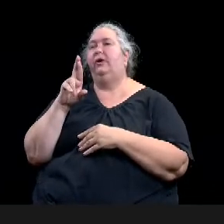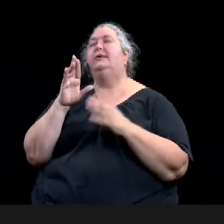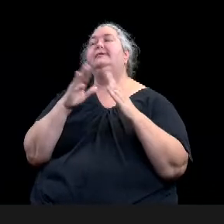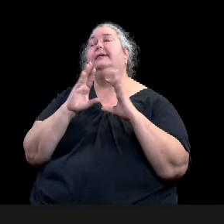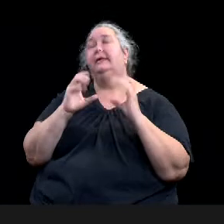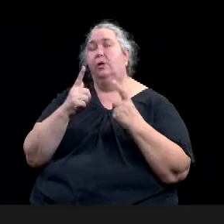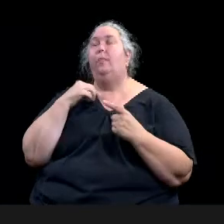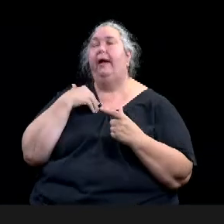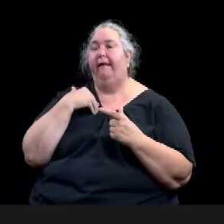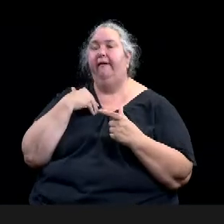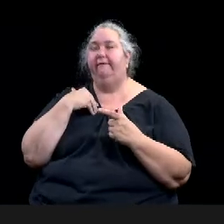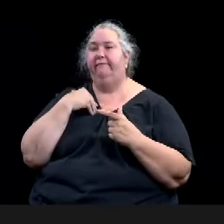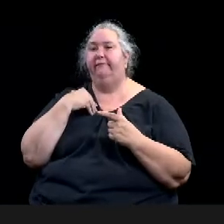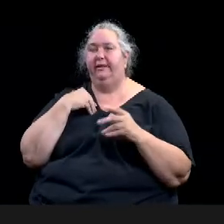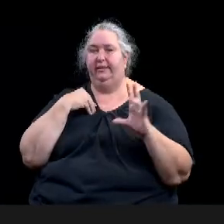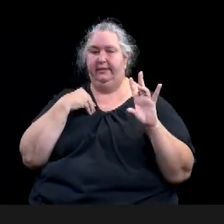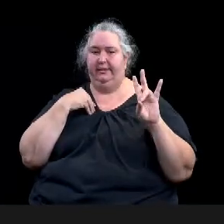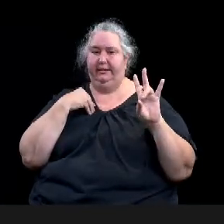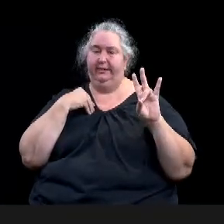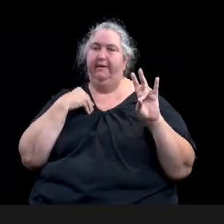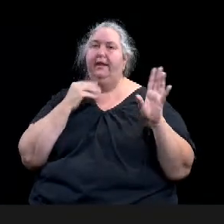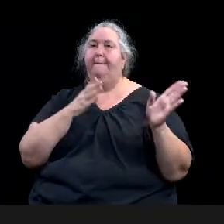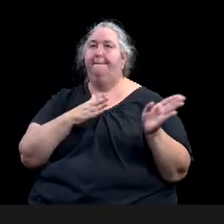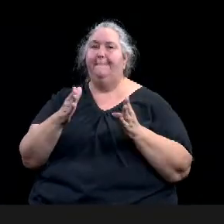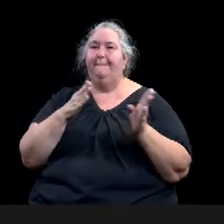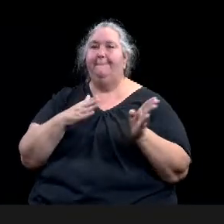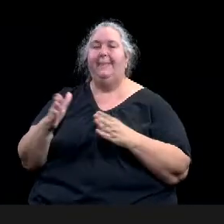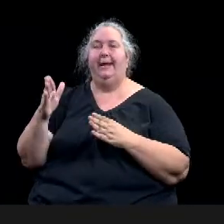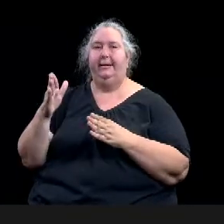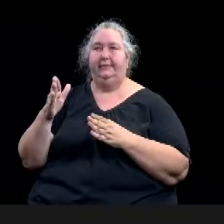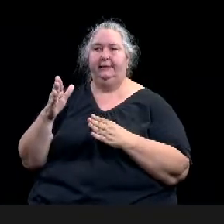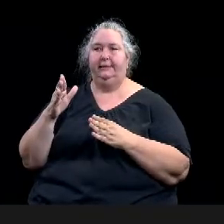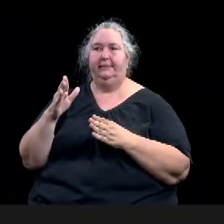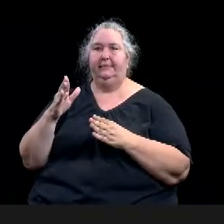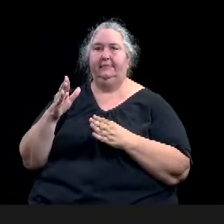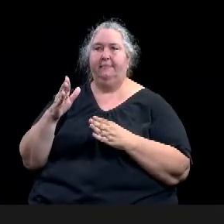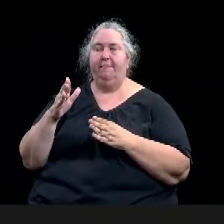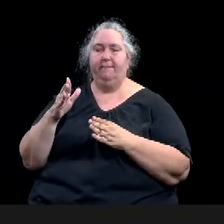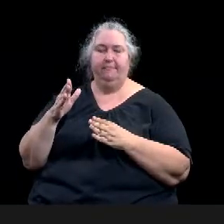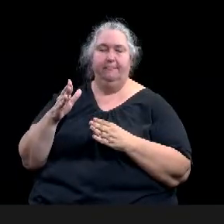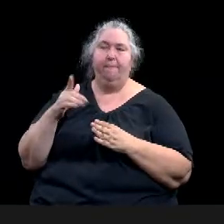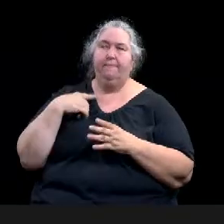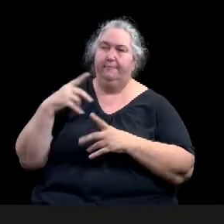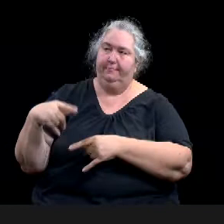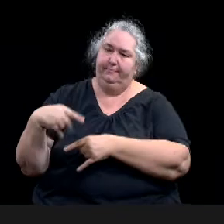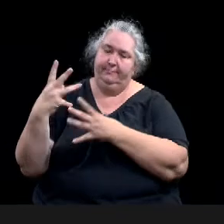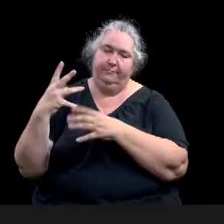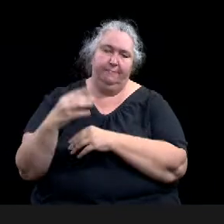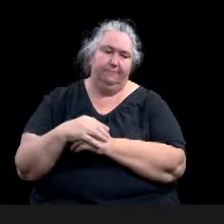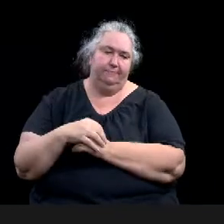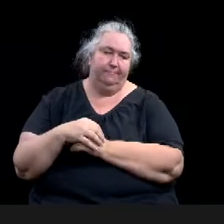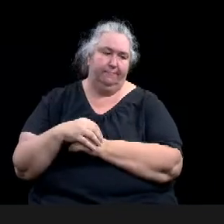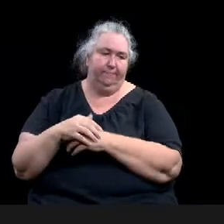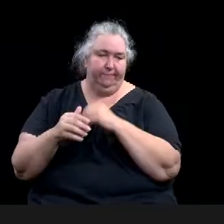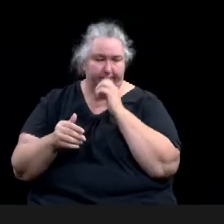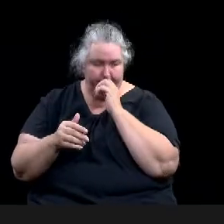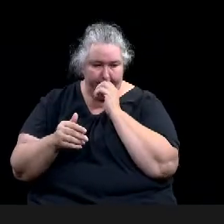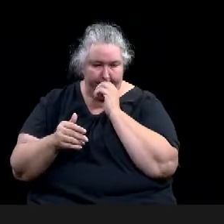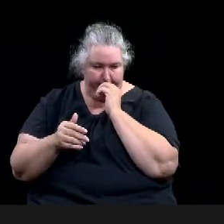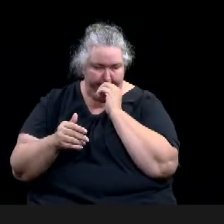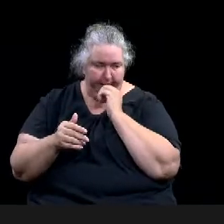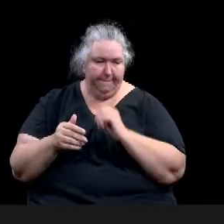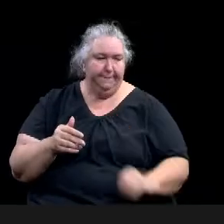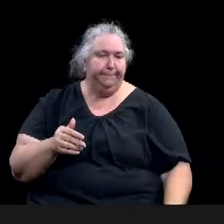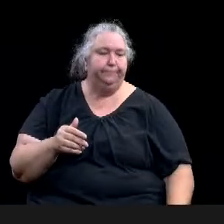Uh, uh, the first one is a, uh, special permit request for a short-term rental type two at 4613 Cole